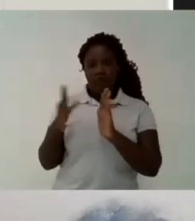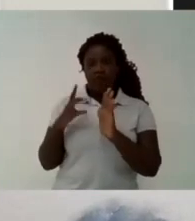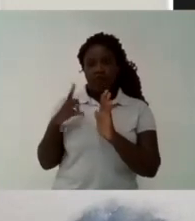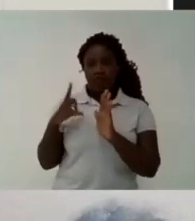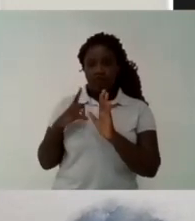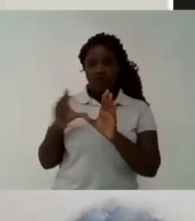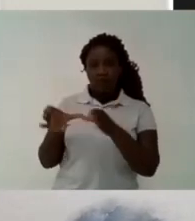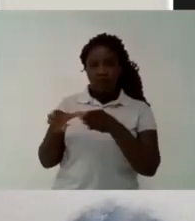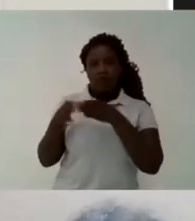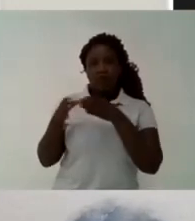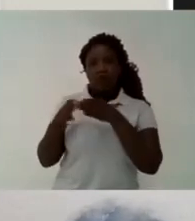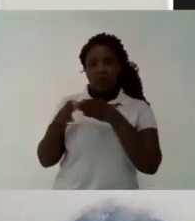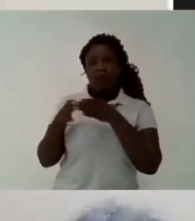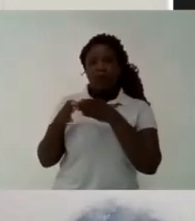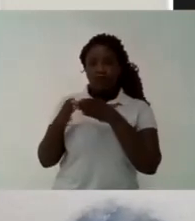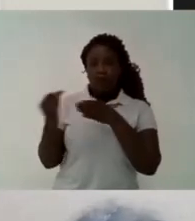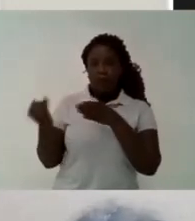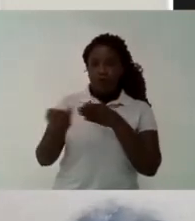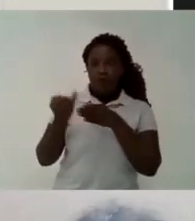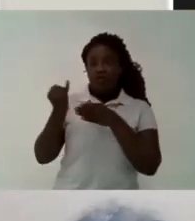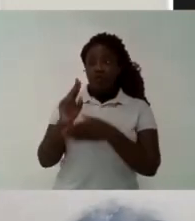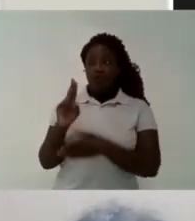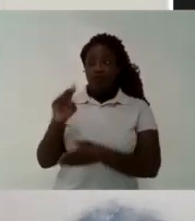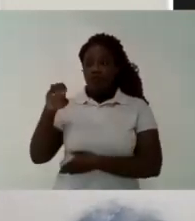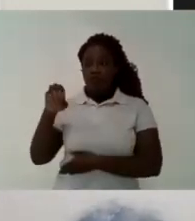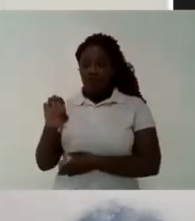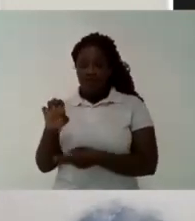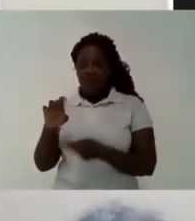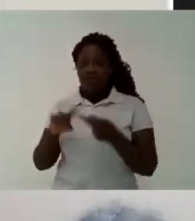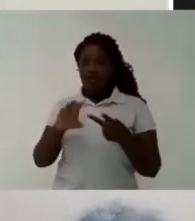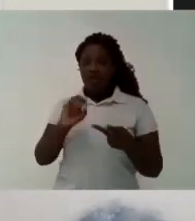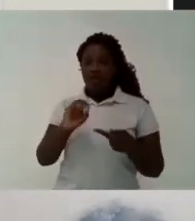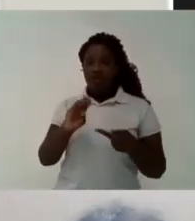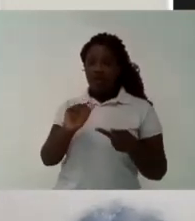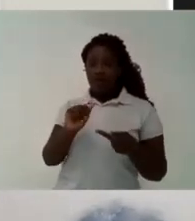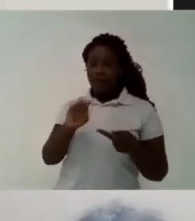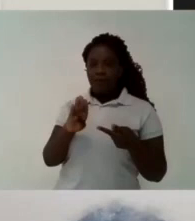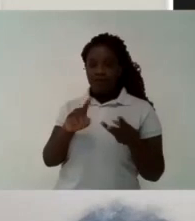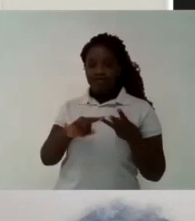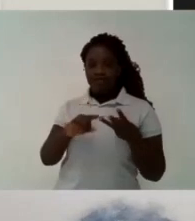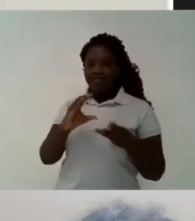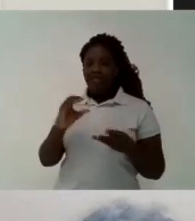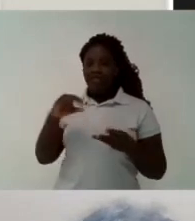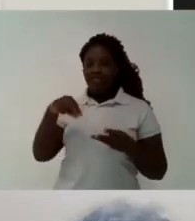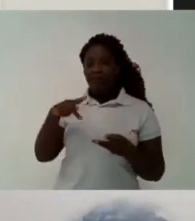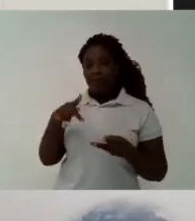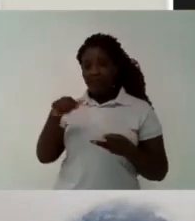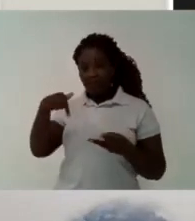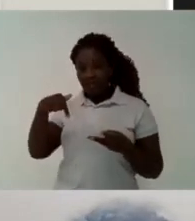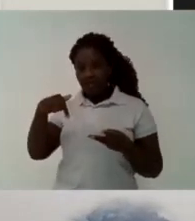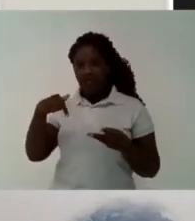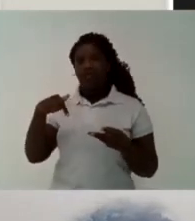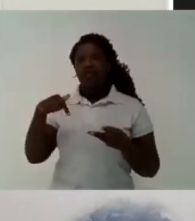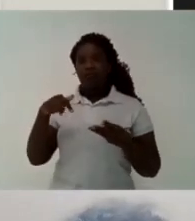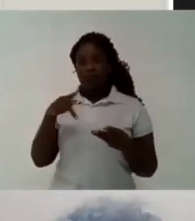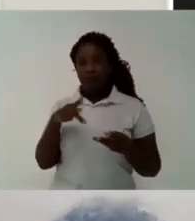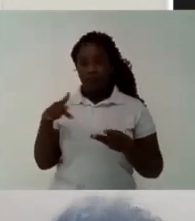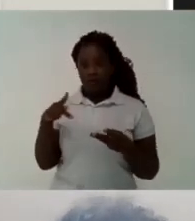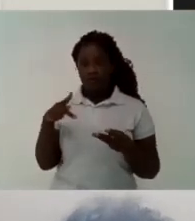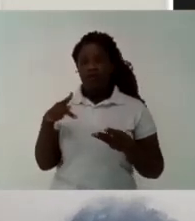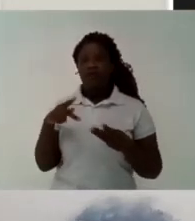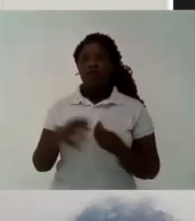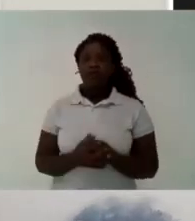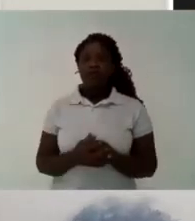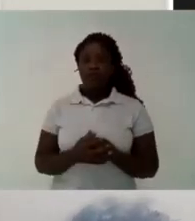In the year 2000 In that decade, we had a period of advances in our